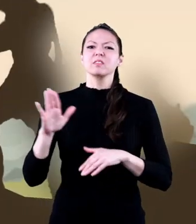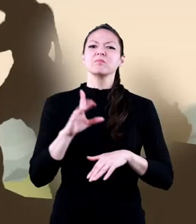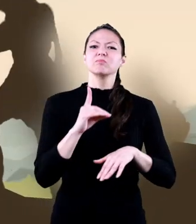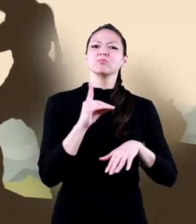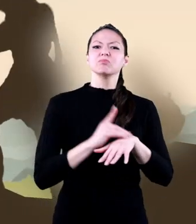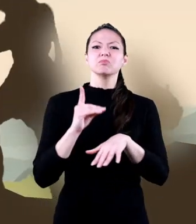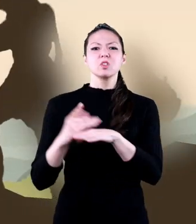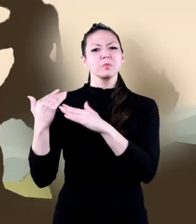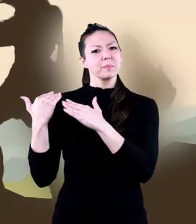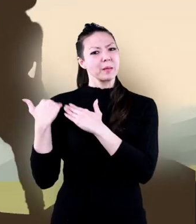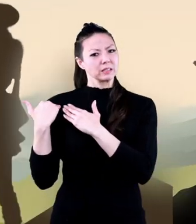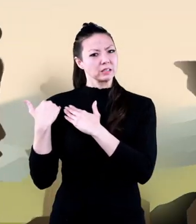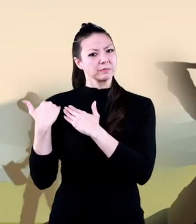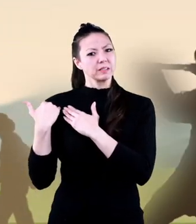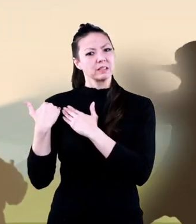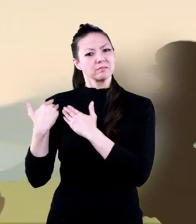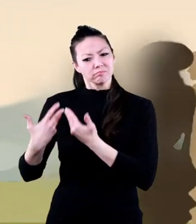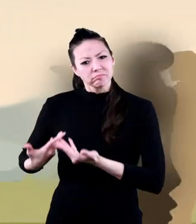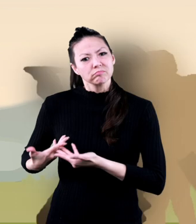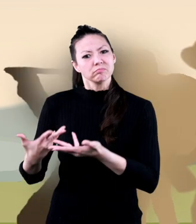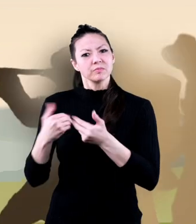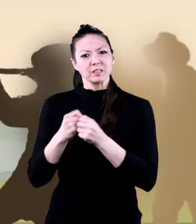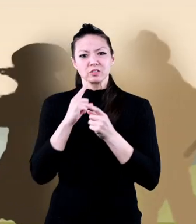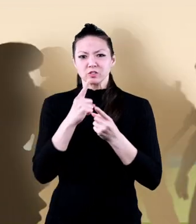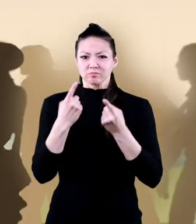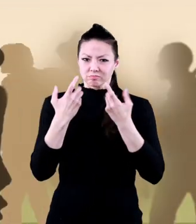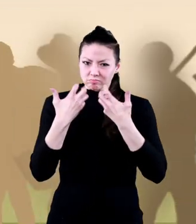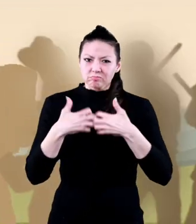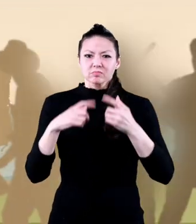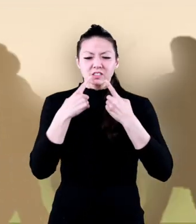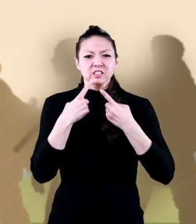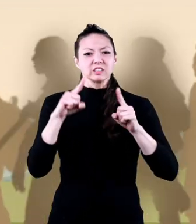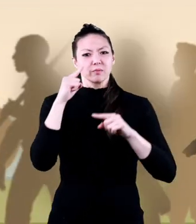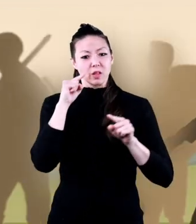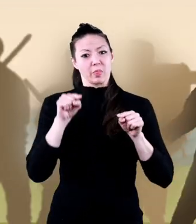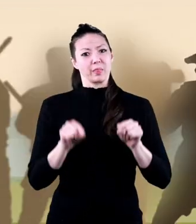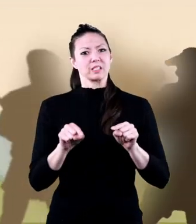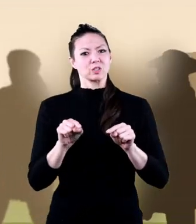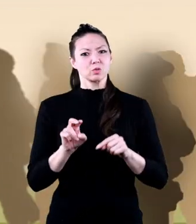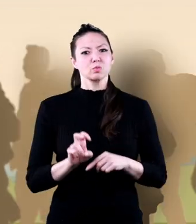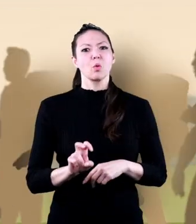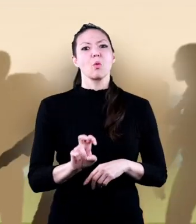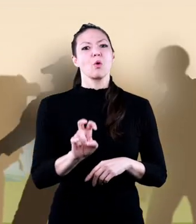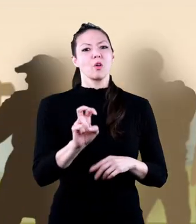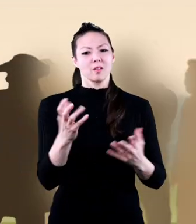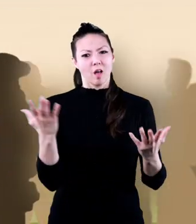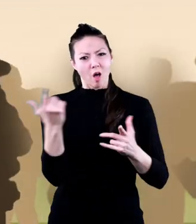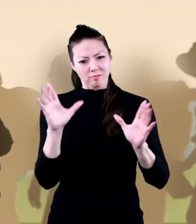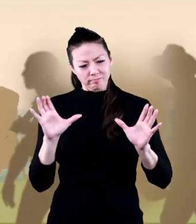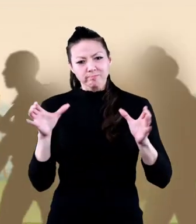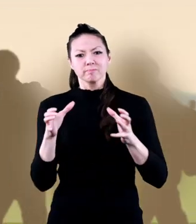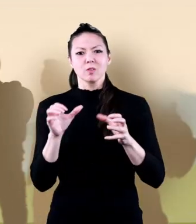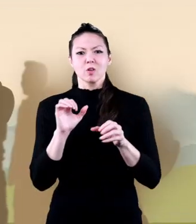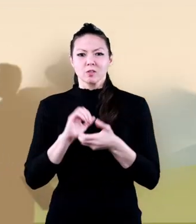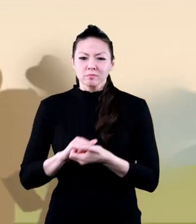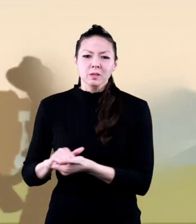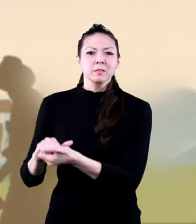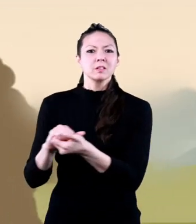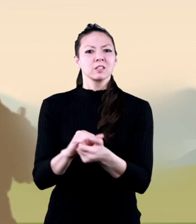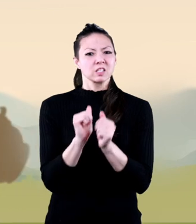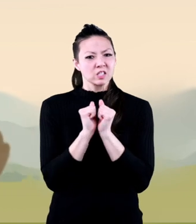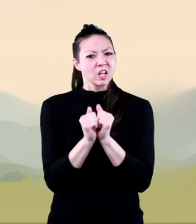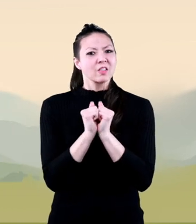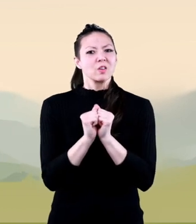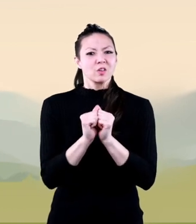had responsibilities that had to be carried out for the success of the journey. Everybody had to work together to